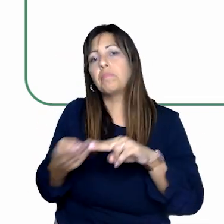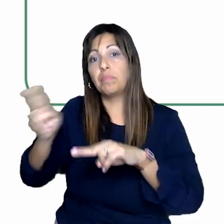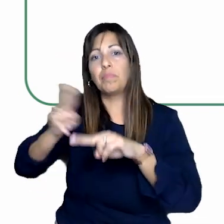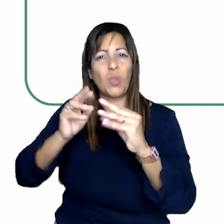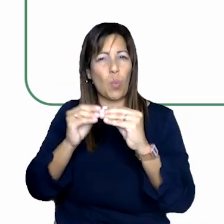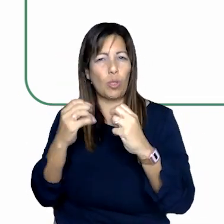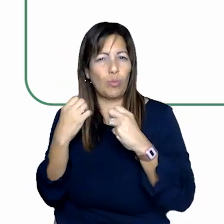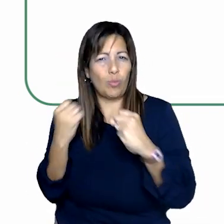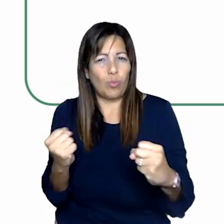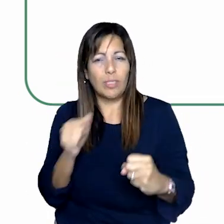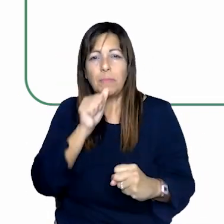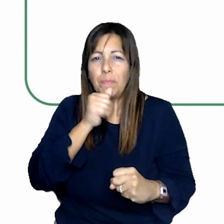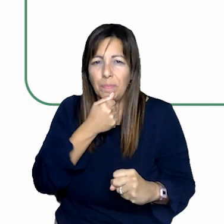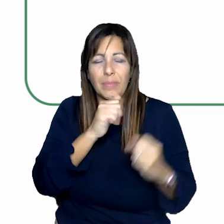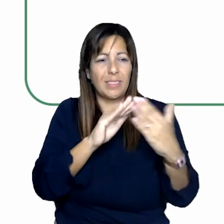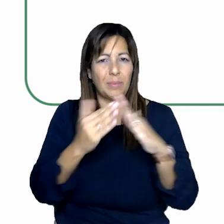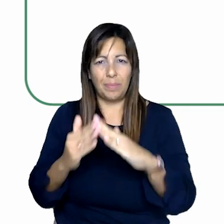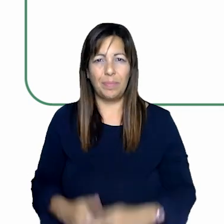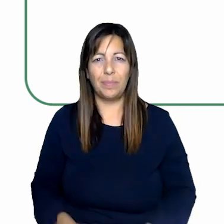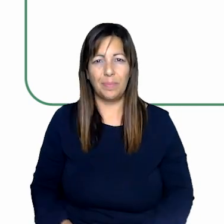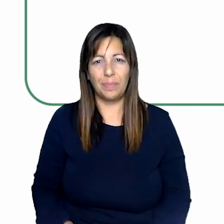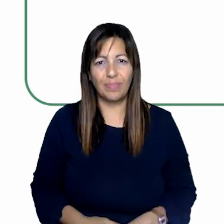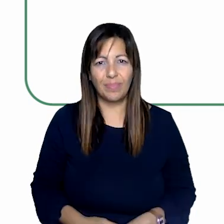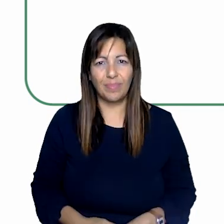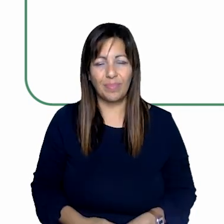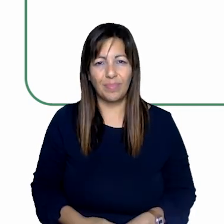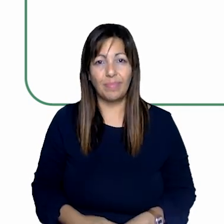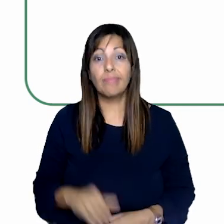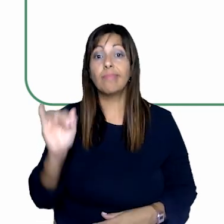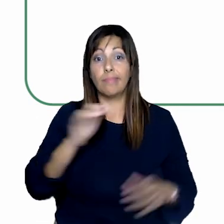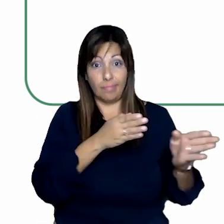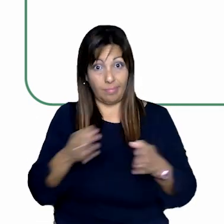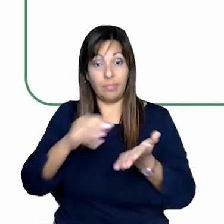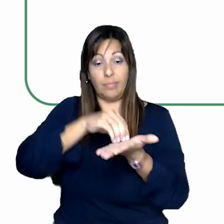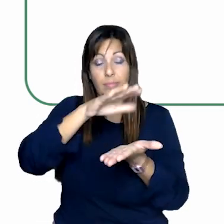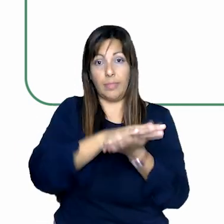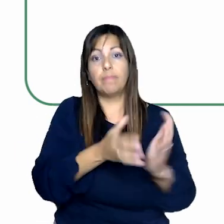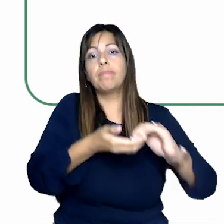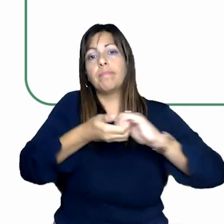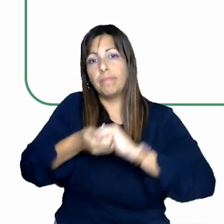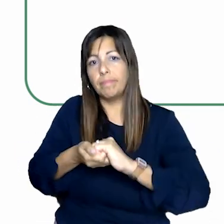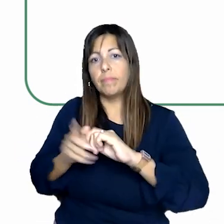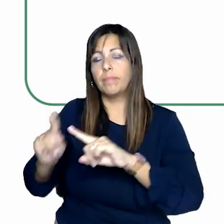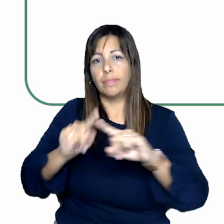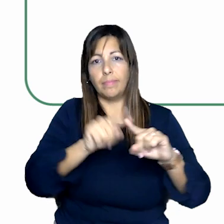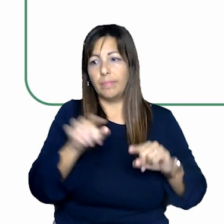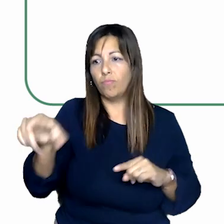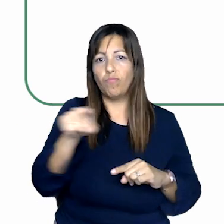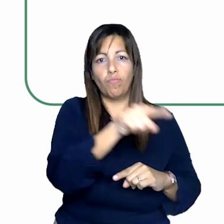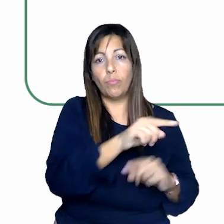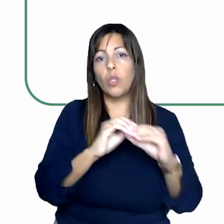social resilience and responsiveness of our communities. The plan also contemplates collaboration with various subrecipients,